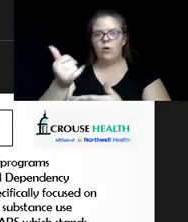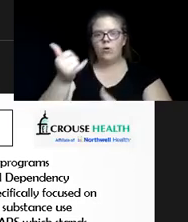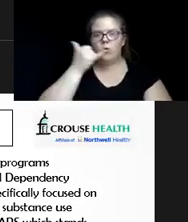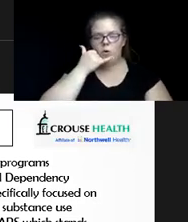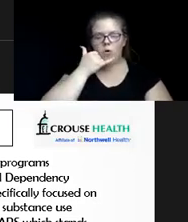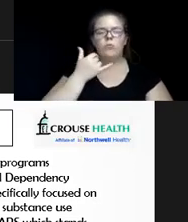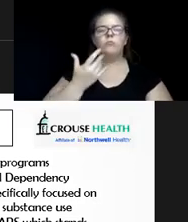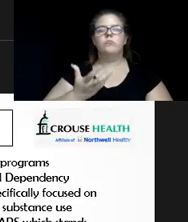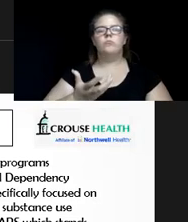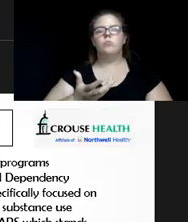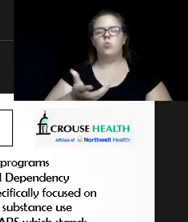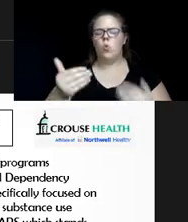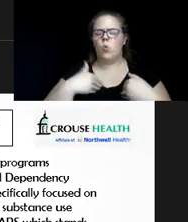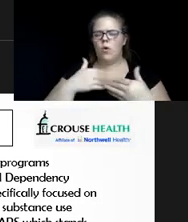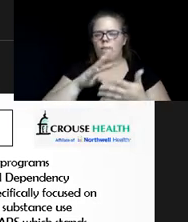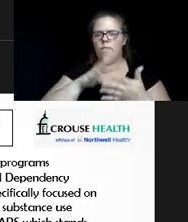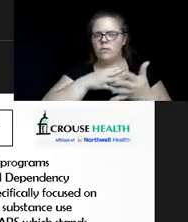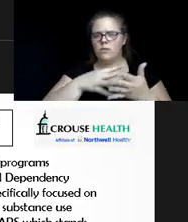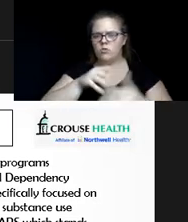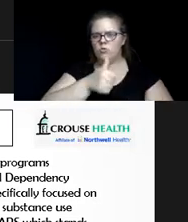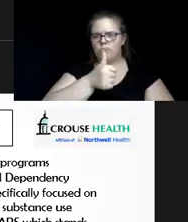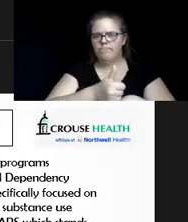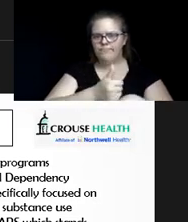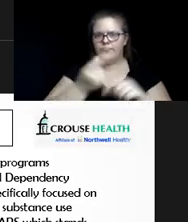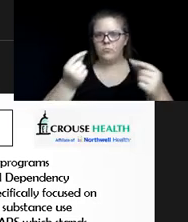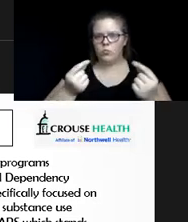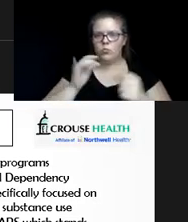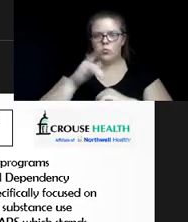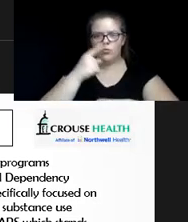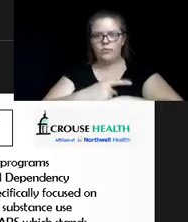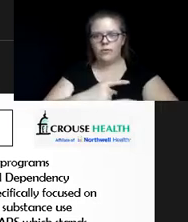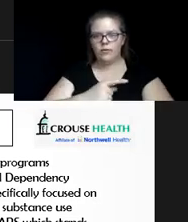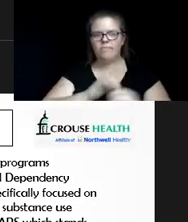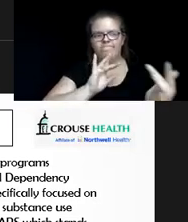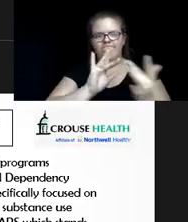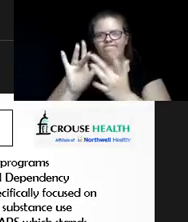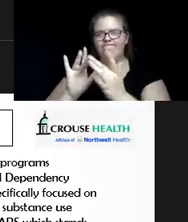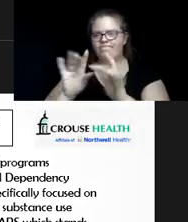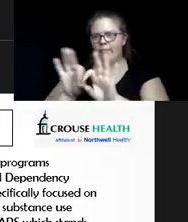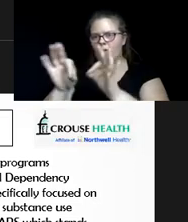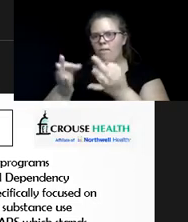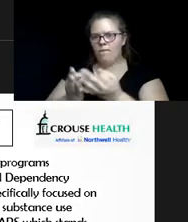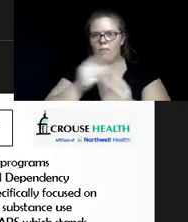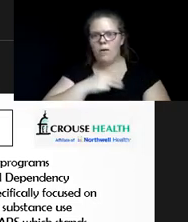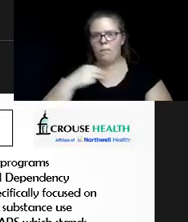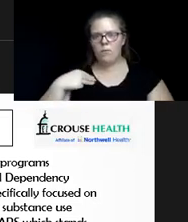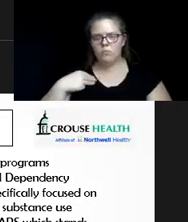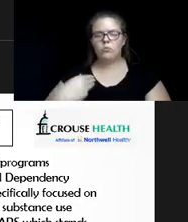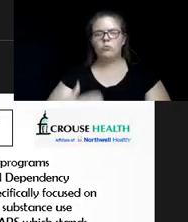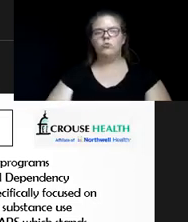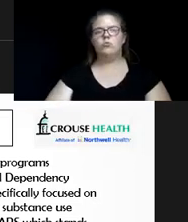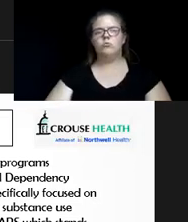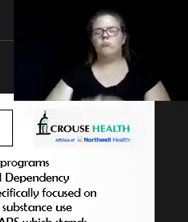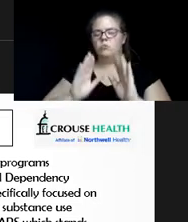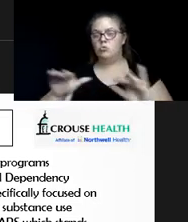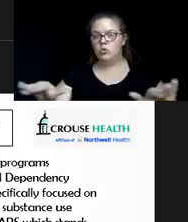you have a schedule in place already for what you do. Reach out to family members, you know, your children,